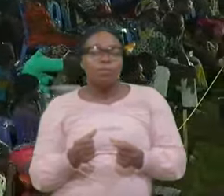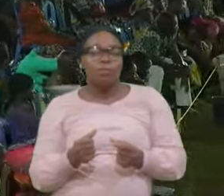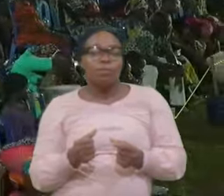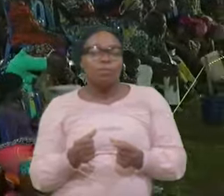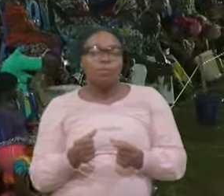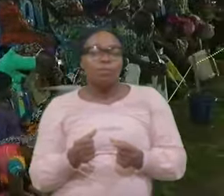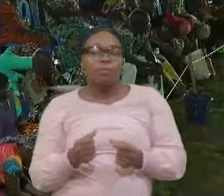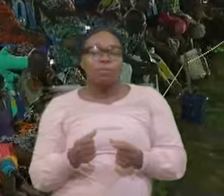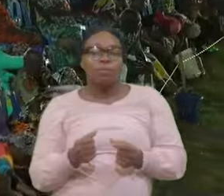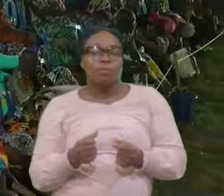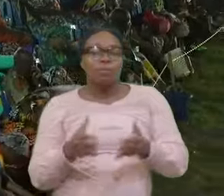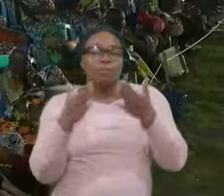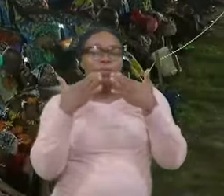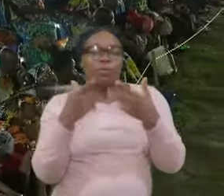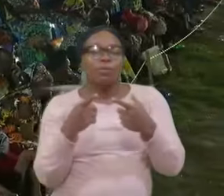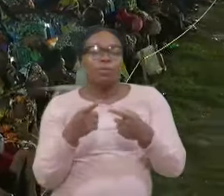Thank You